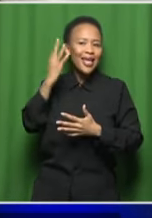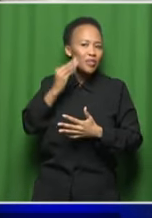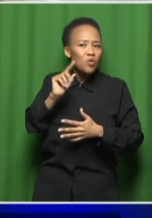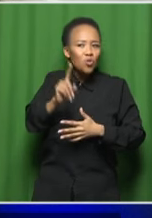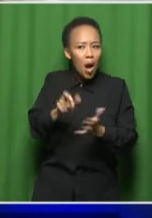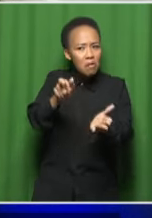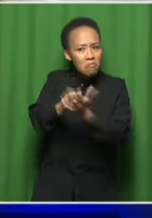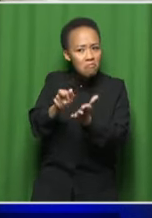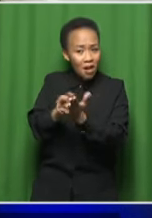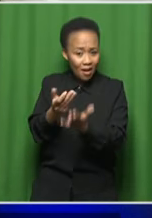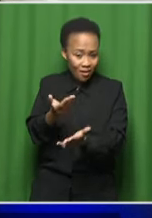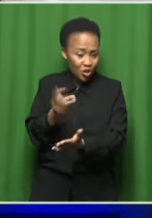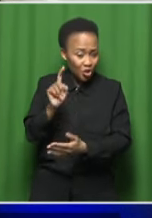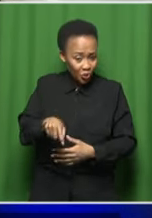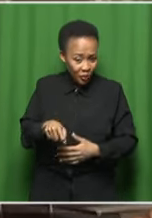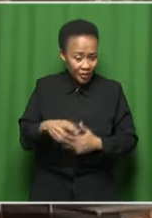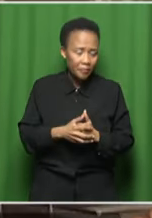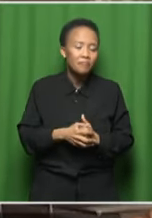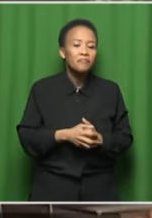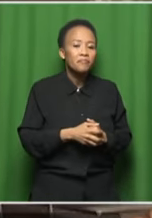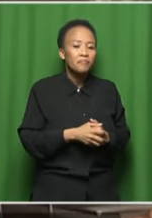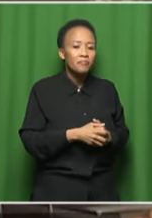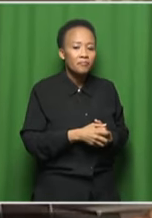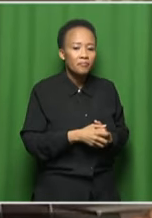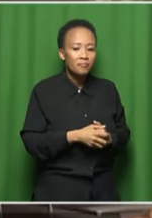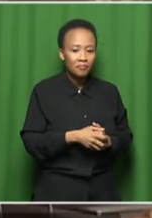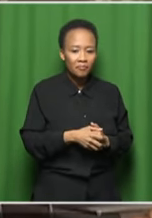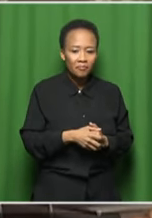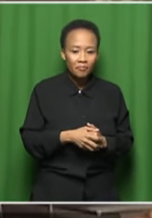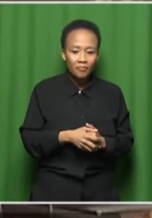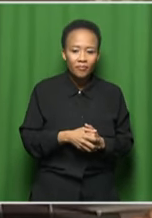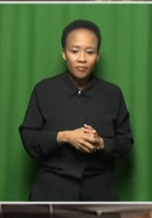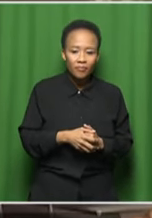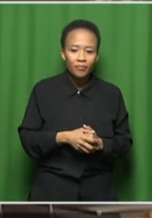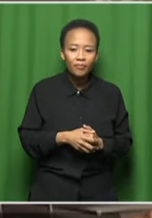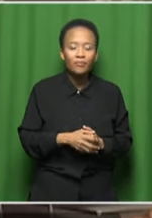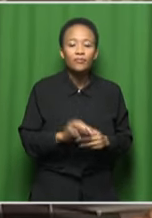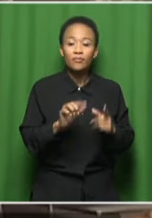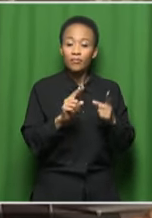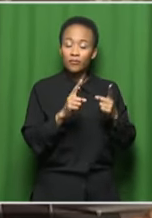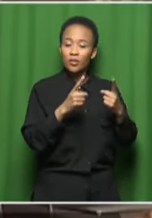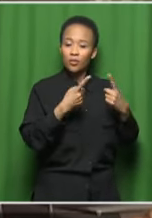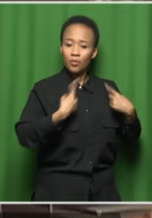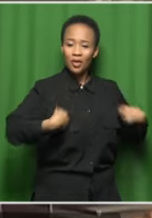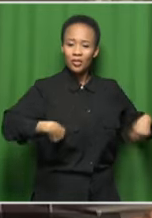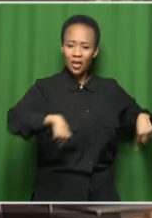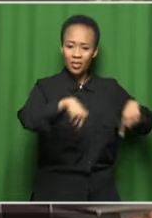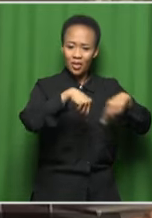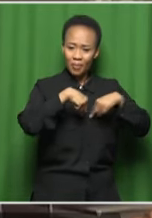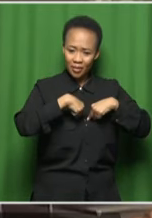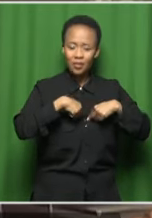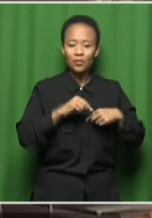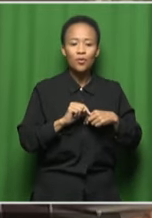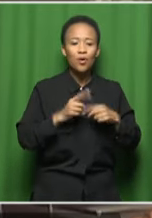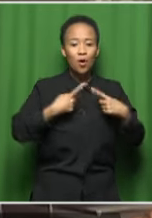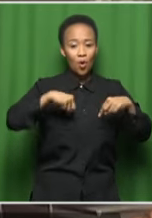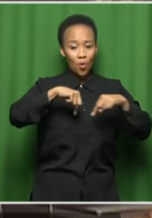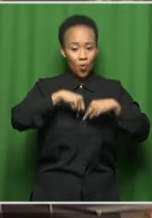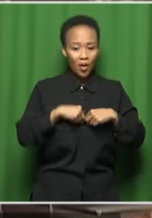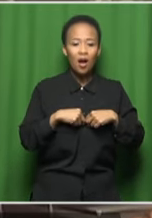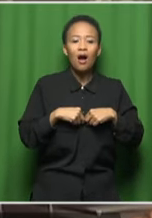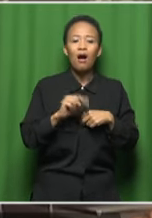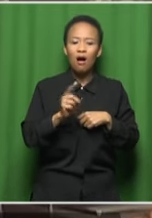I don't think that we, as gatekeepers, and Sidiso made a brilliant point that we have to be aware of our responsibility